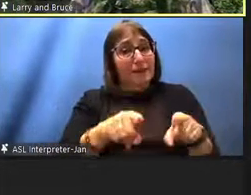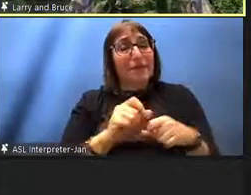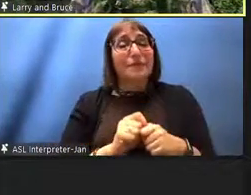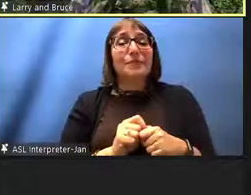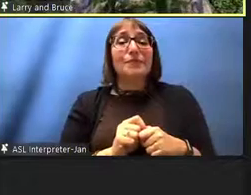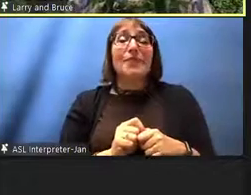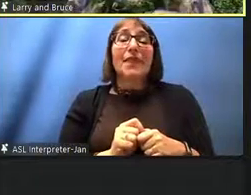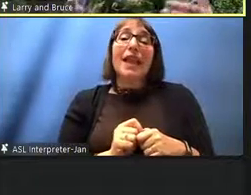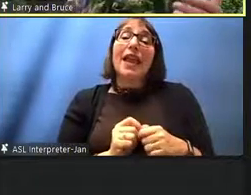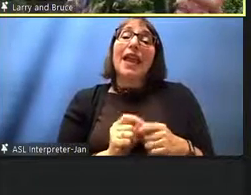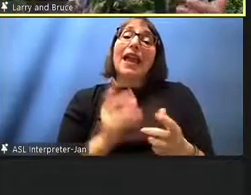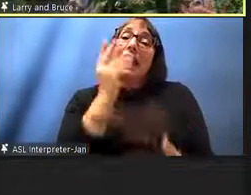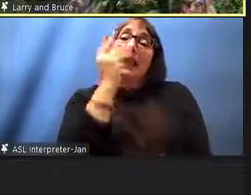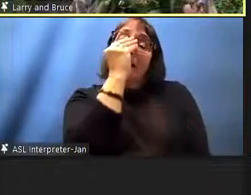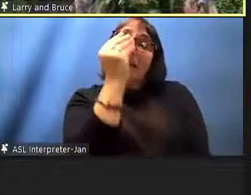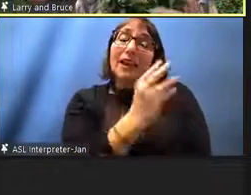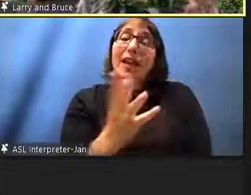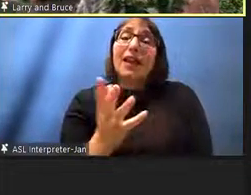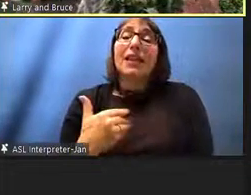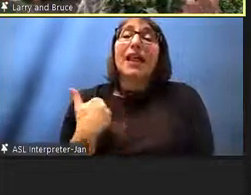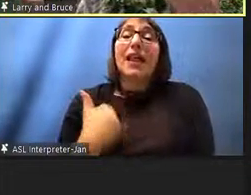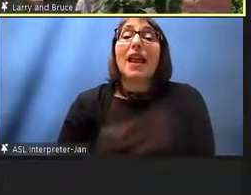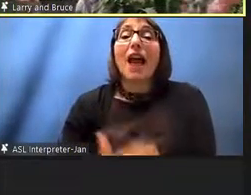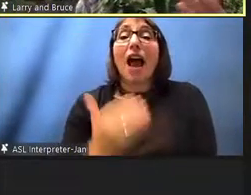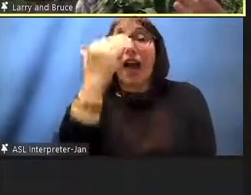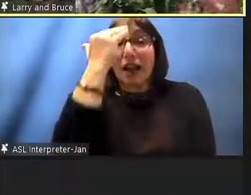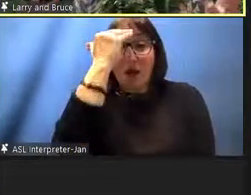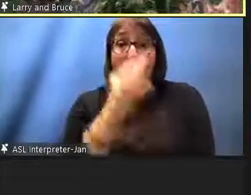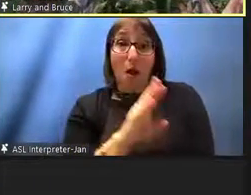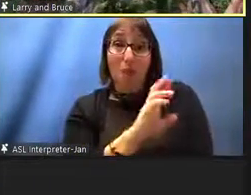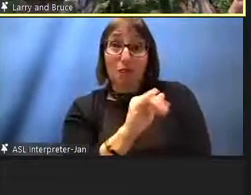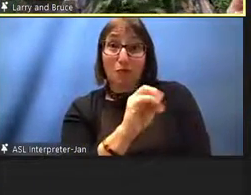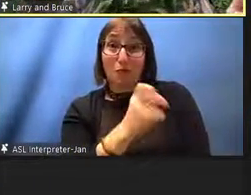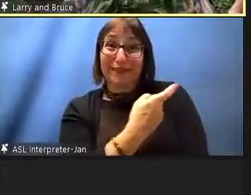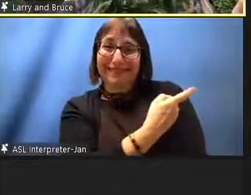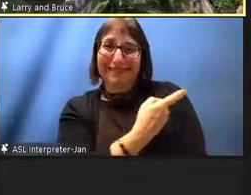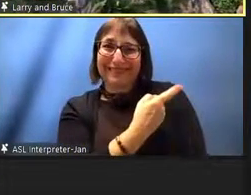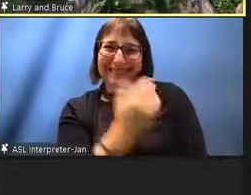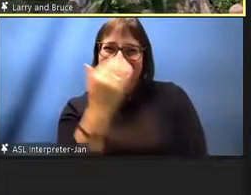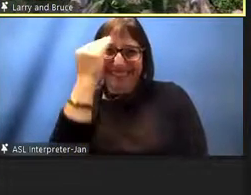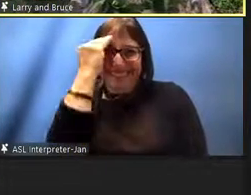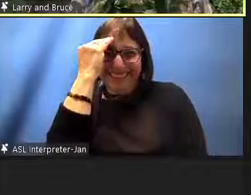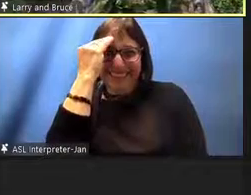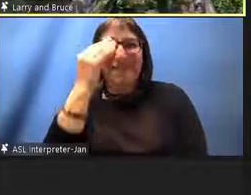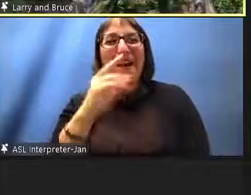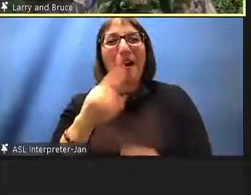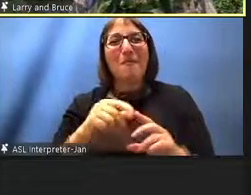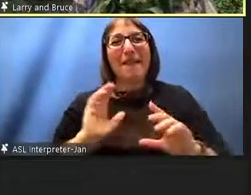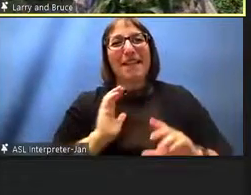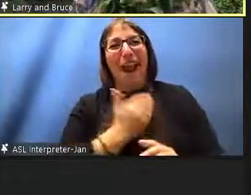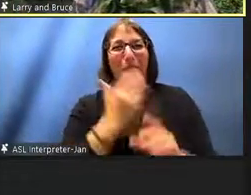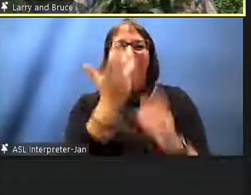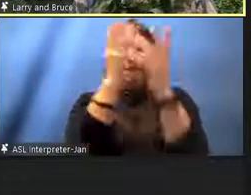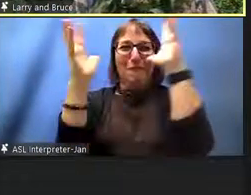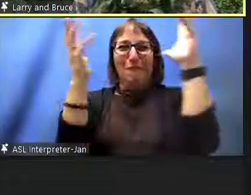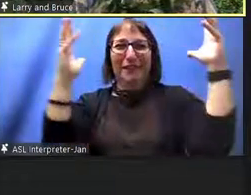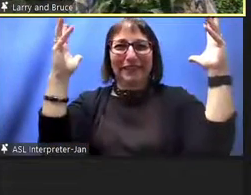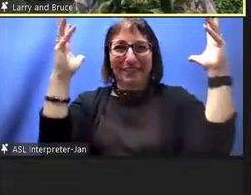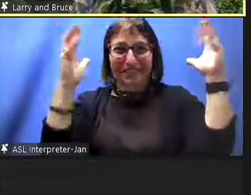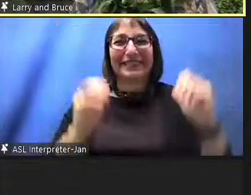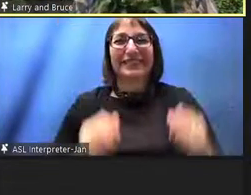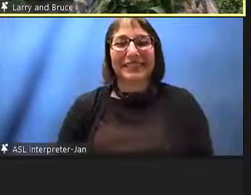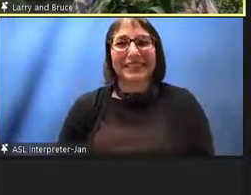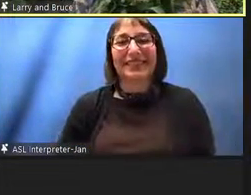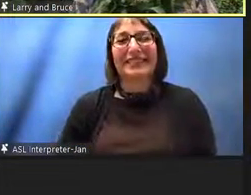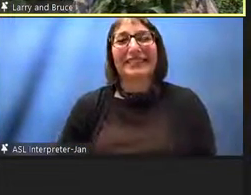we know i know and bruce and i know mostly about our forests and how perhaps